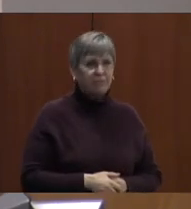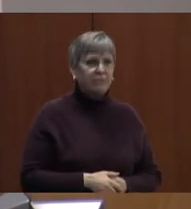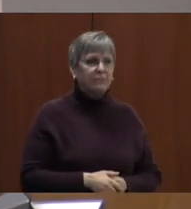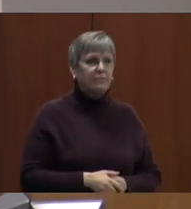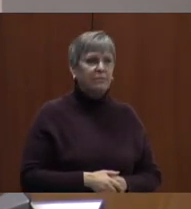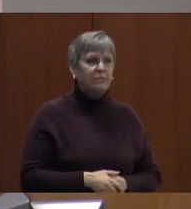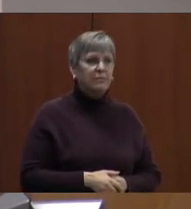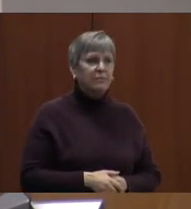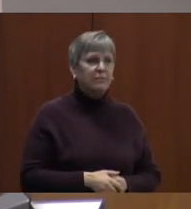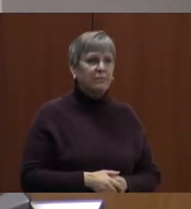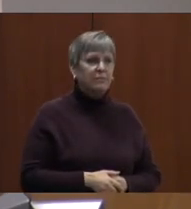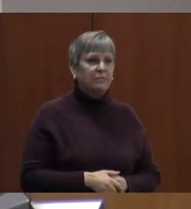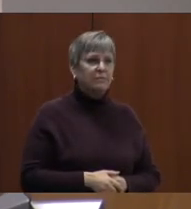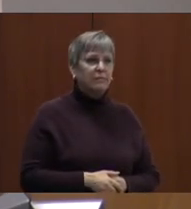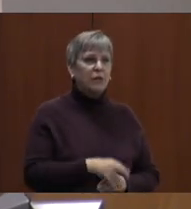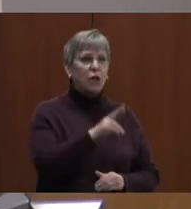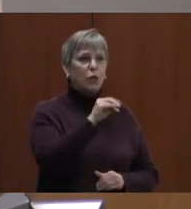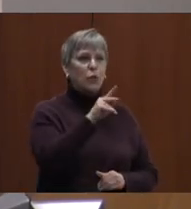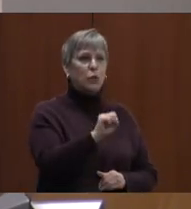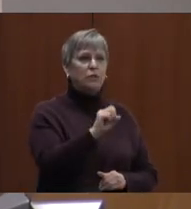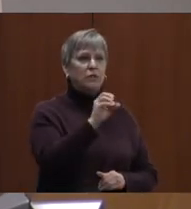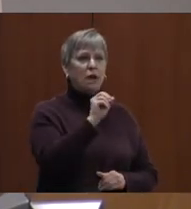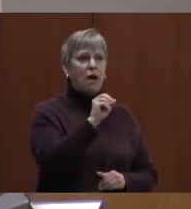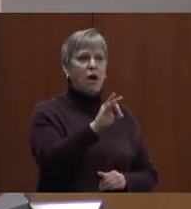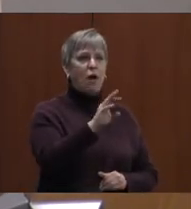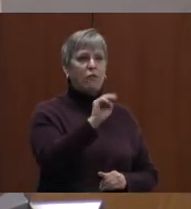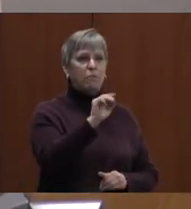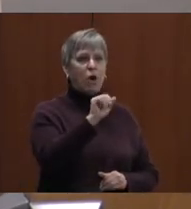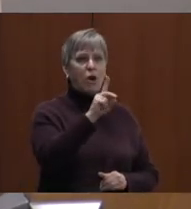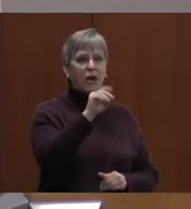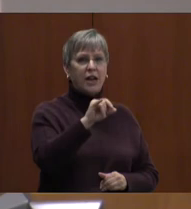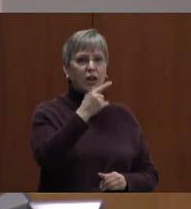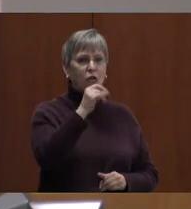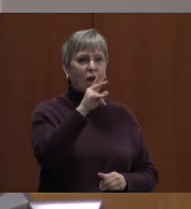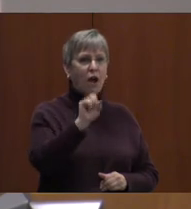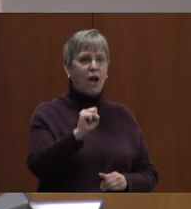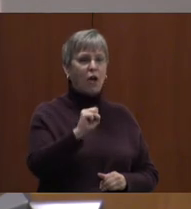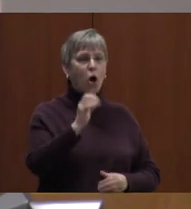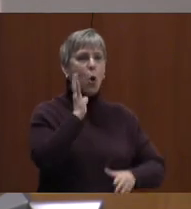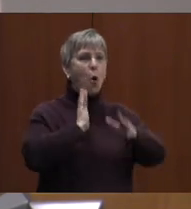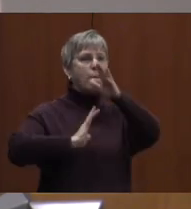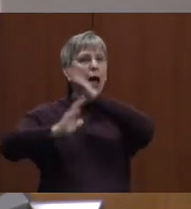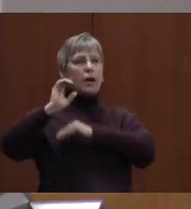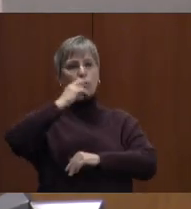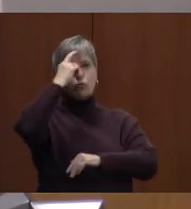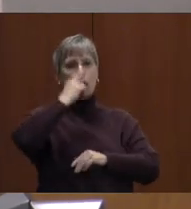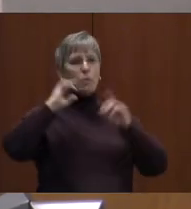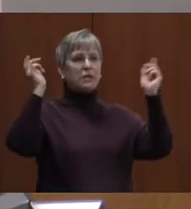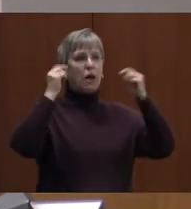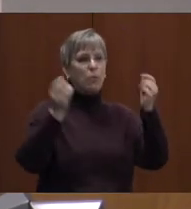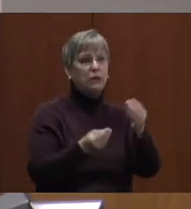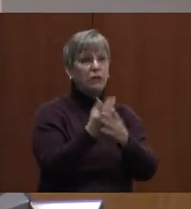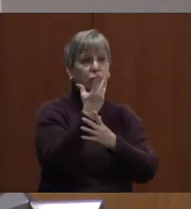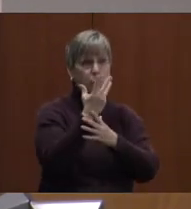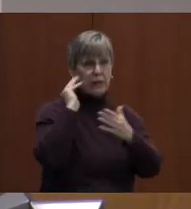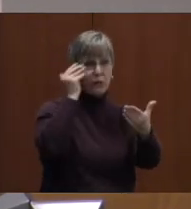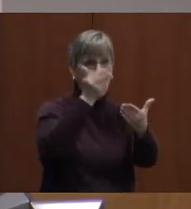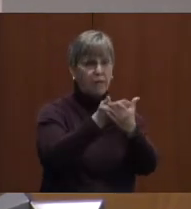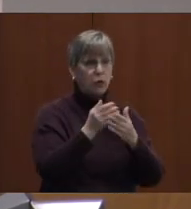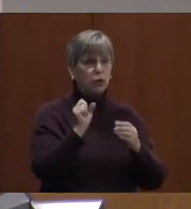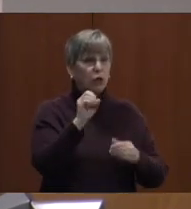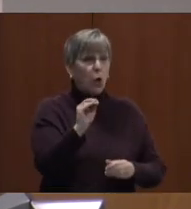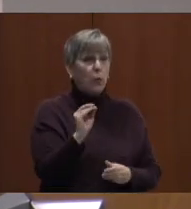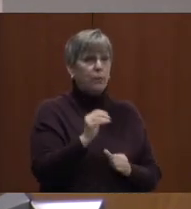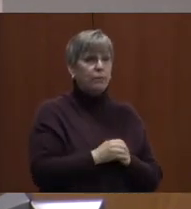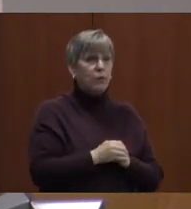Roots of Mardi Gras raised back to Roman celebrations of spring coming. So,